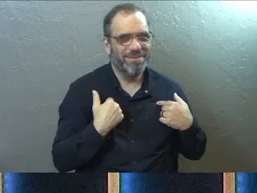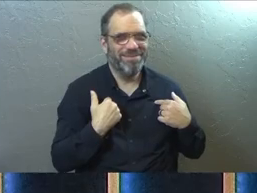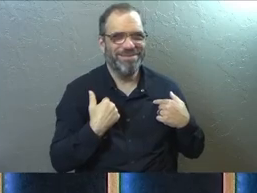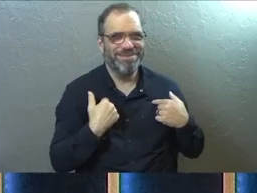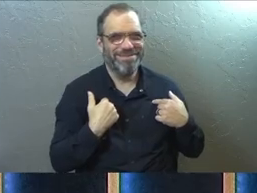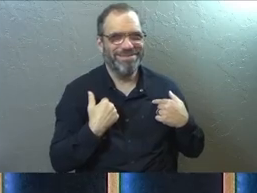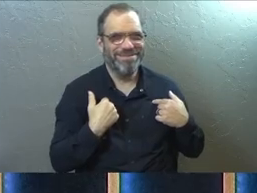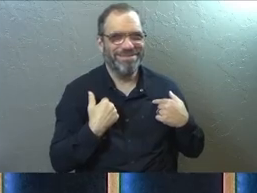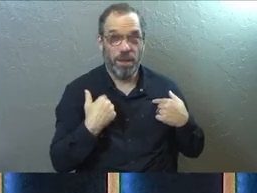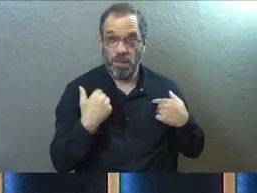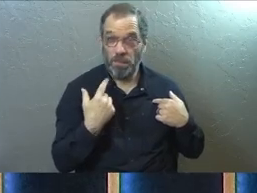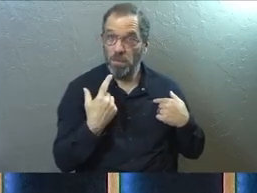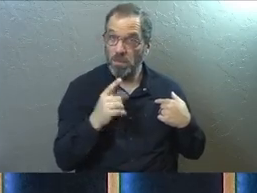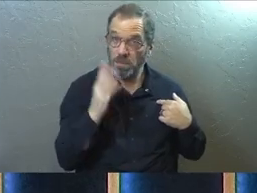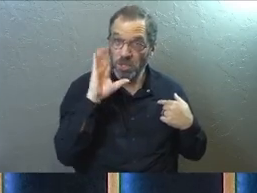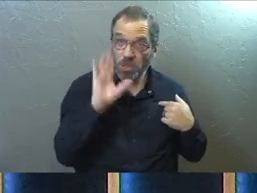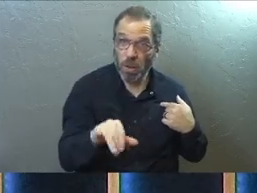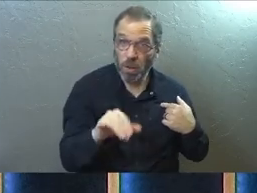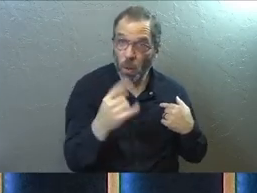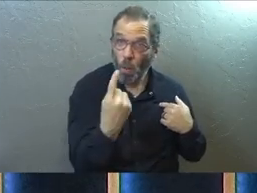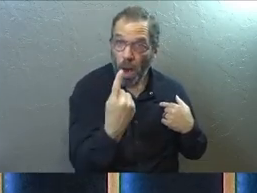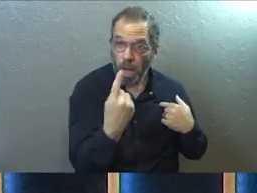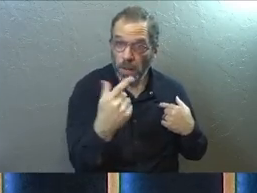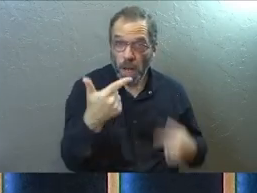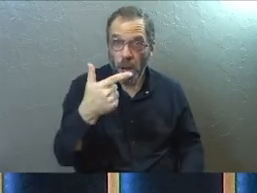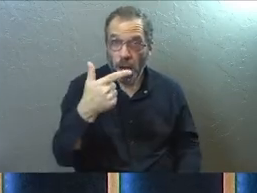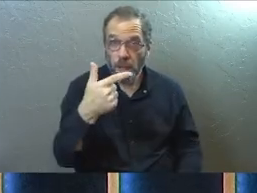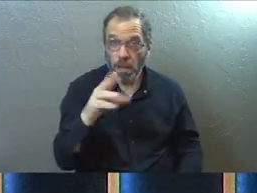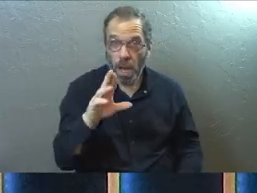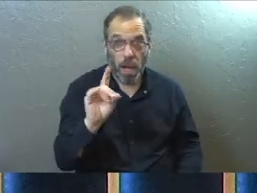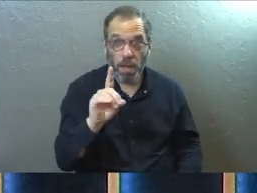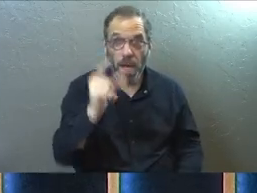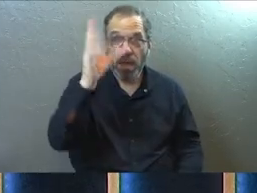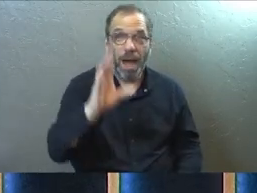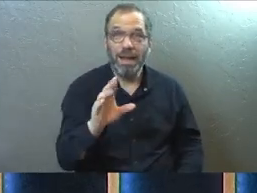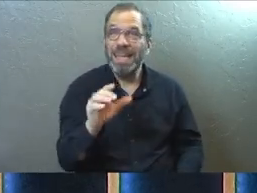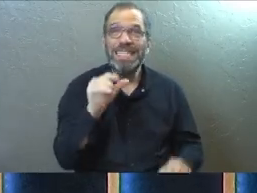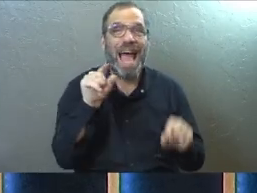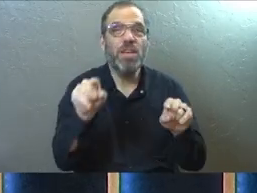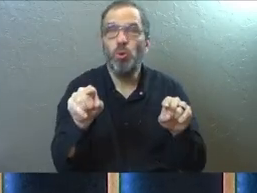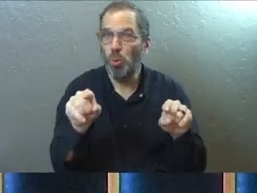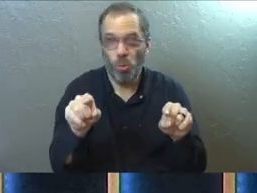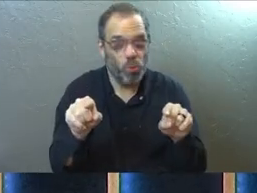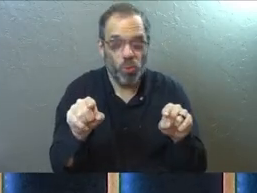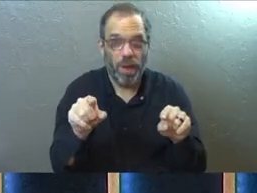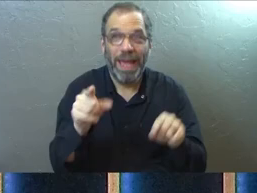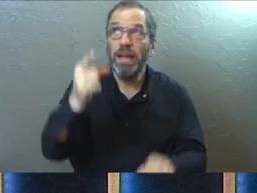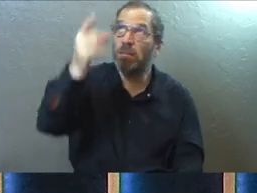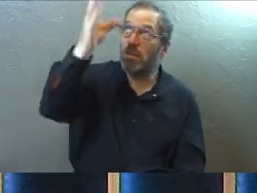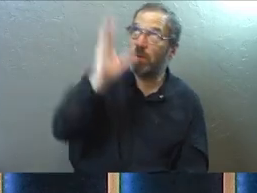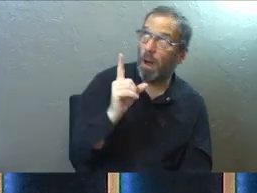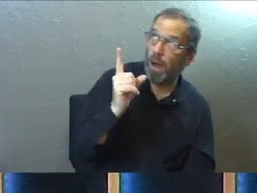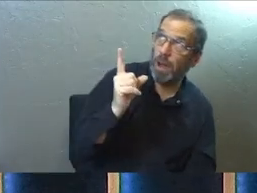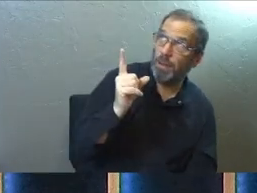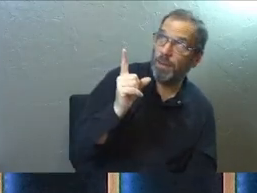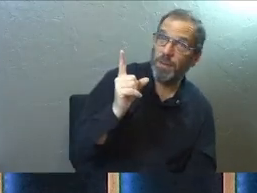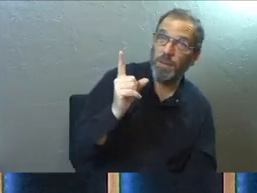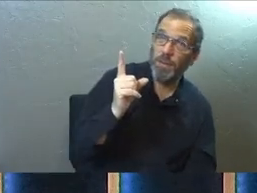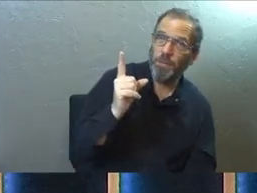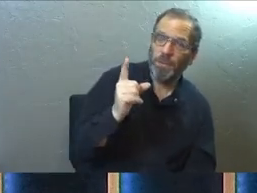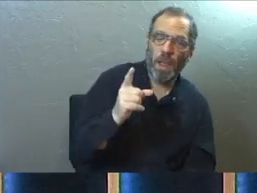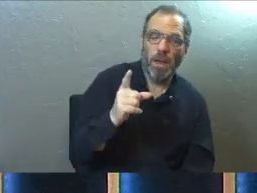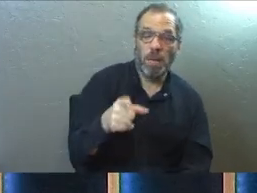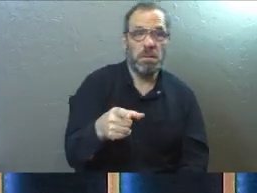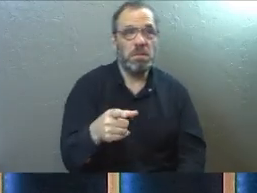Do you know that this morning? There's only one true God, and it's not you. It's not you. But he lets the